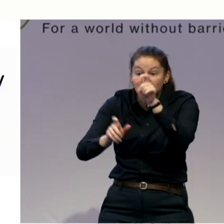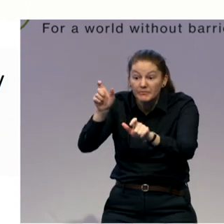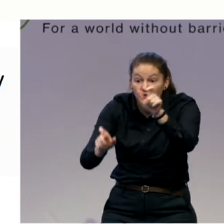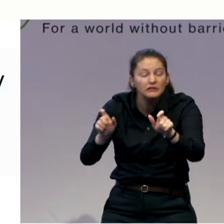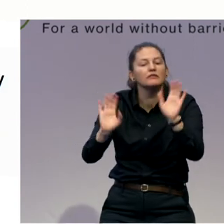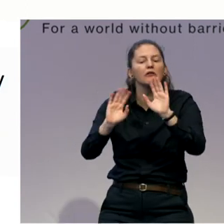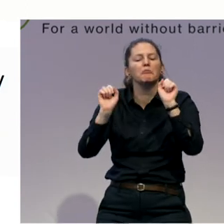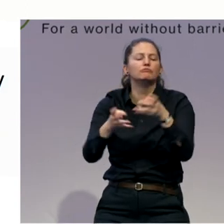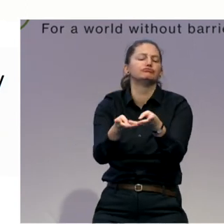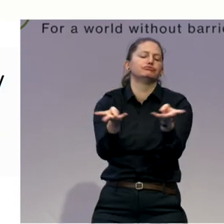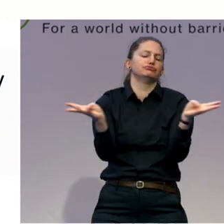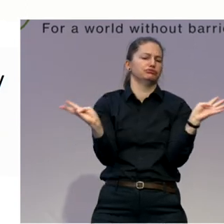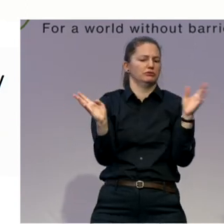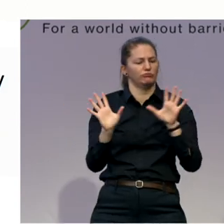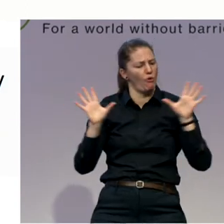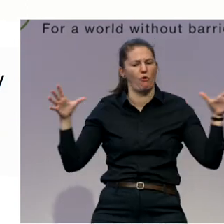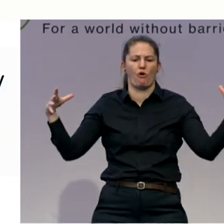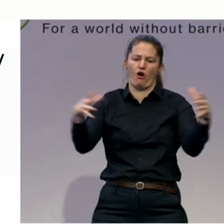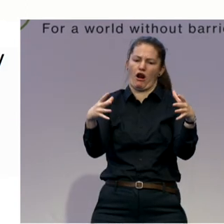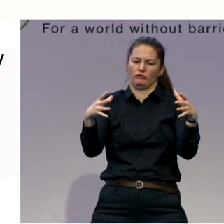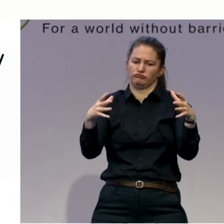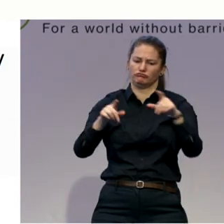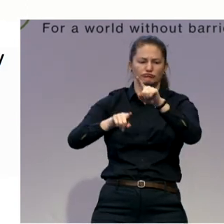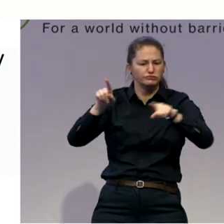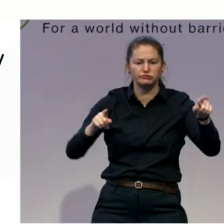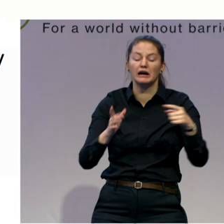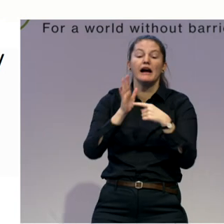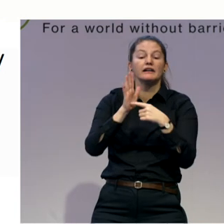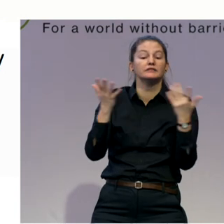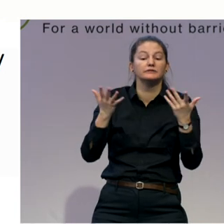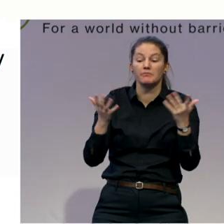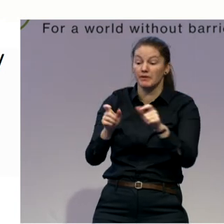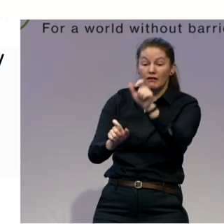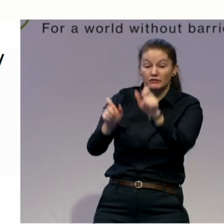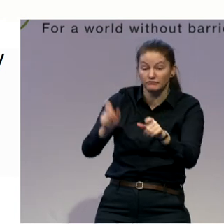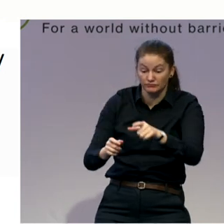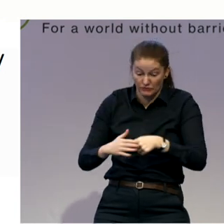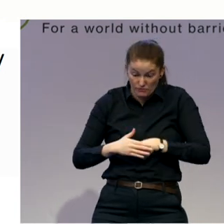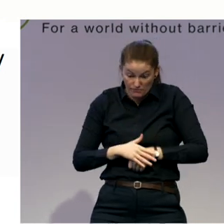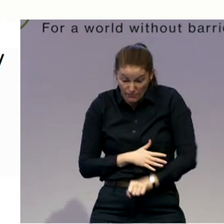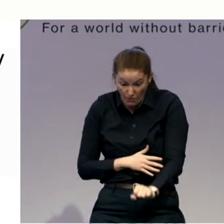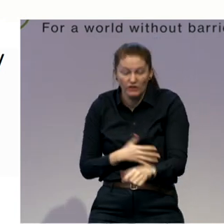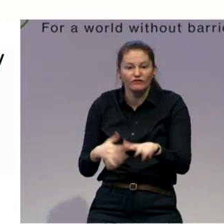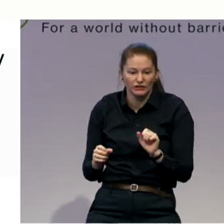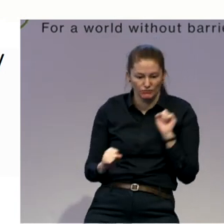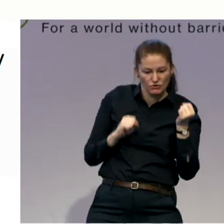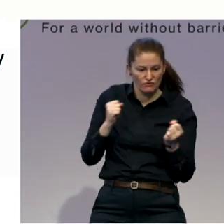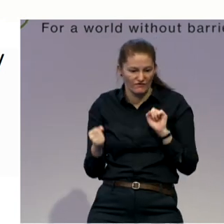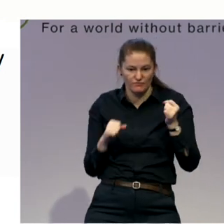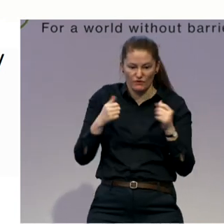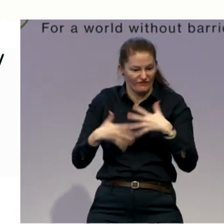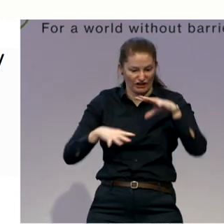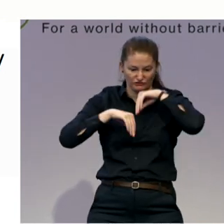all born to move. Unfortunately, it is not always that we can provide our bodies the needed